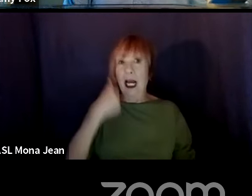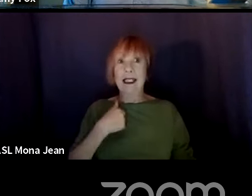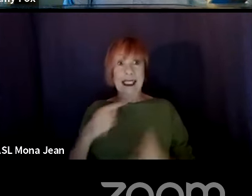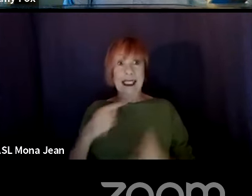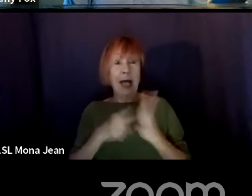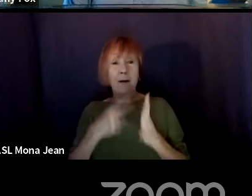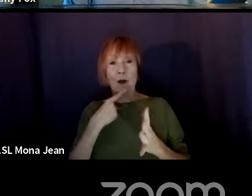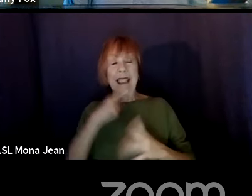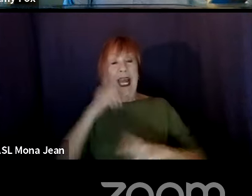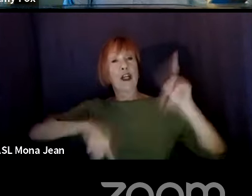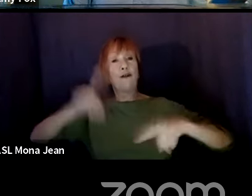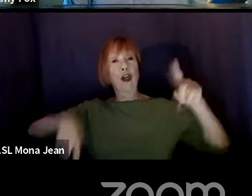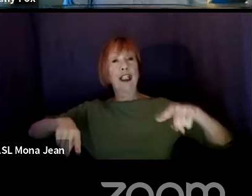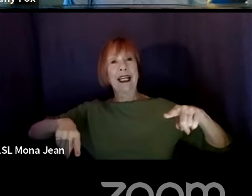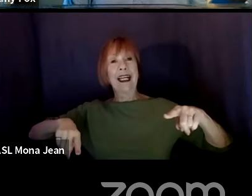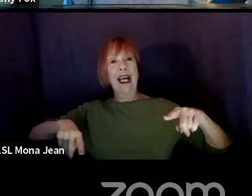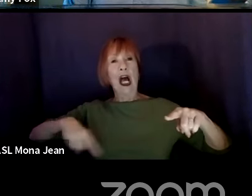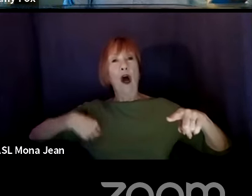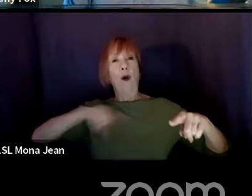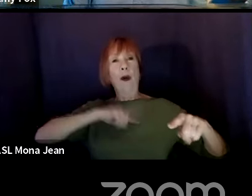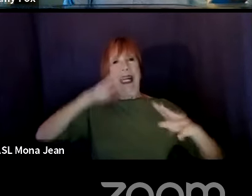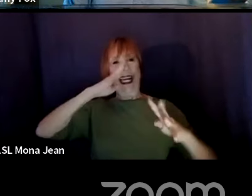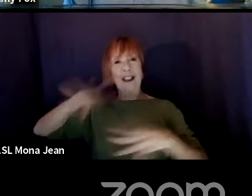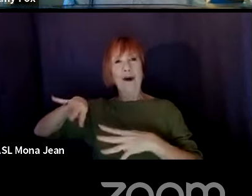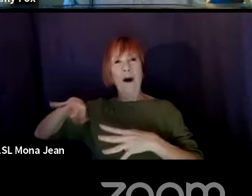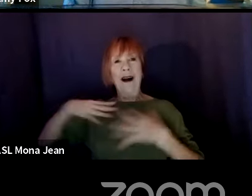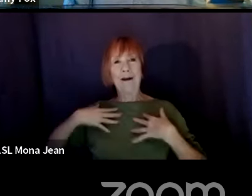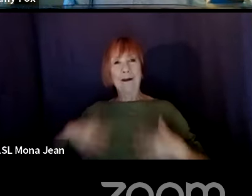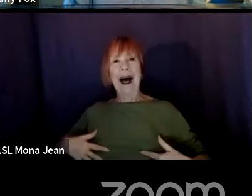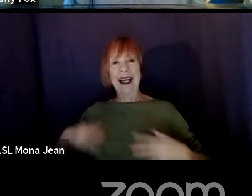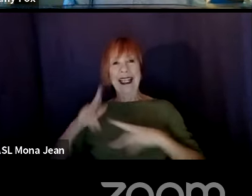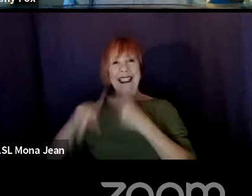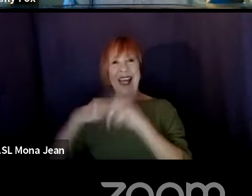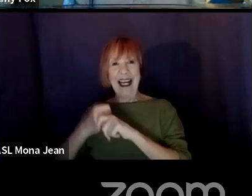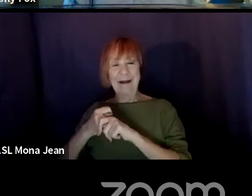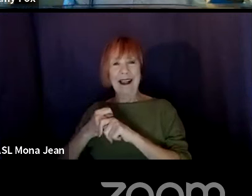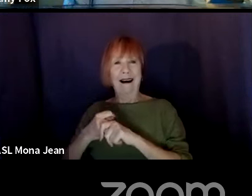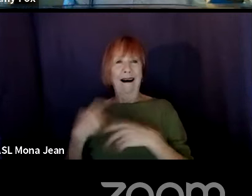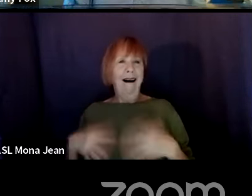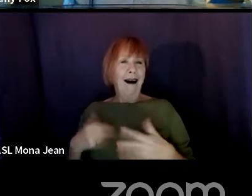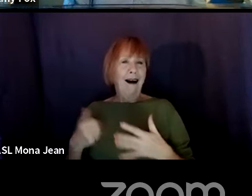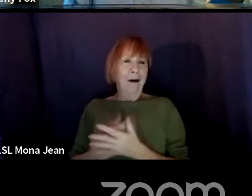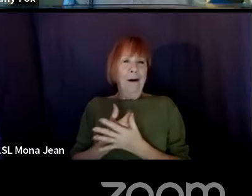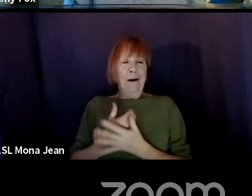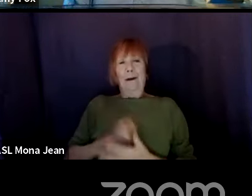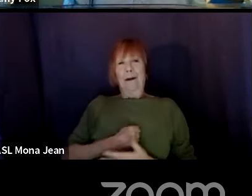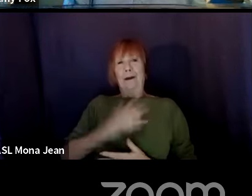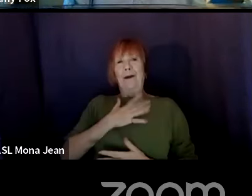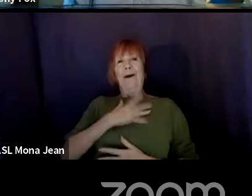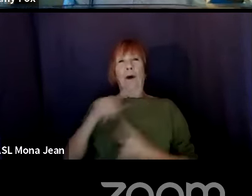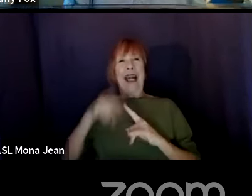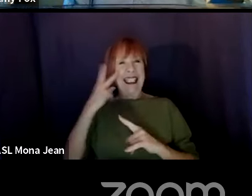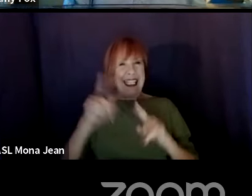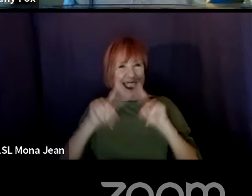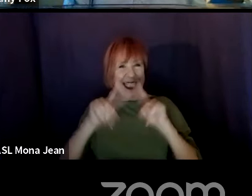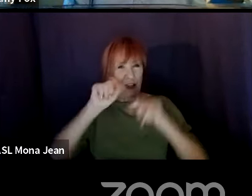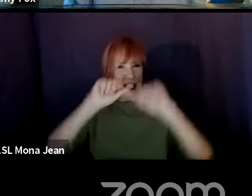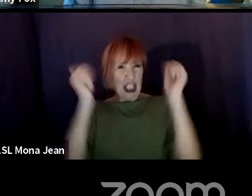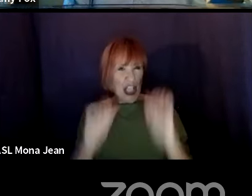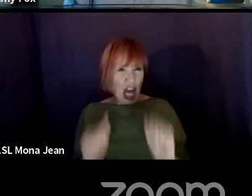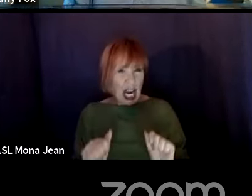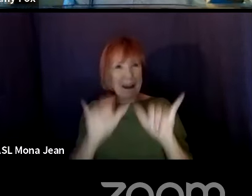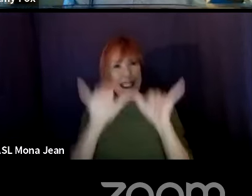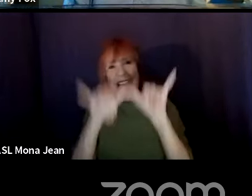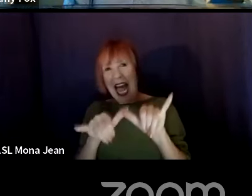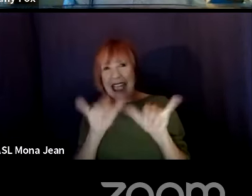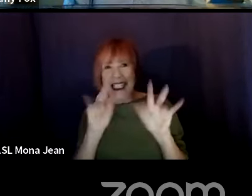forget that part as well. And it's really refreshing when I see different shapes, sizes of people. Um, when you